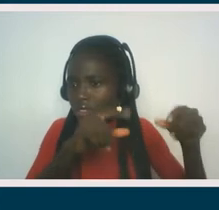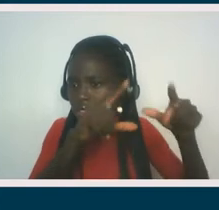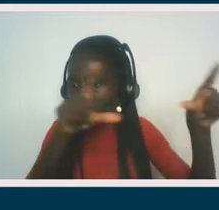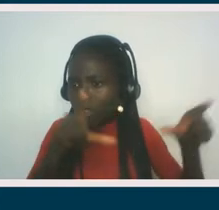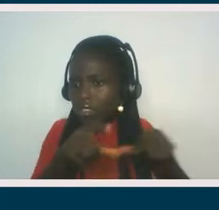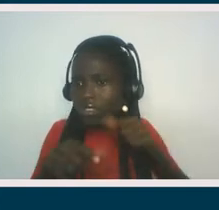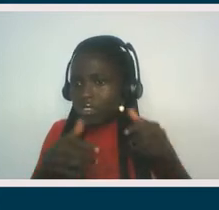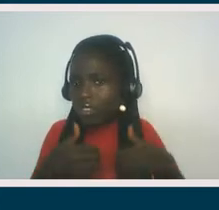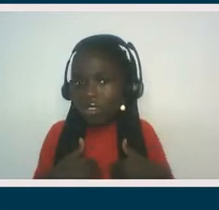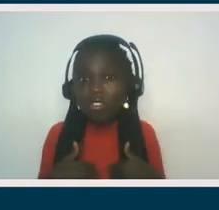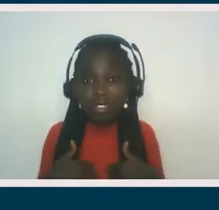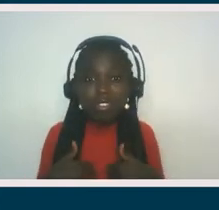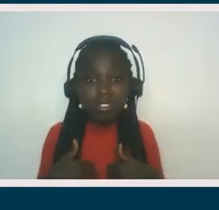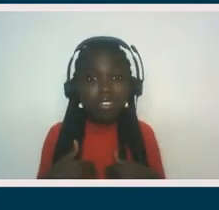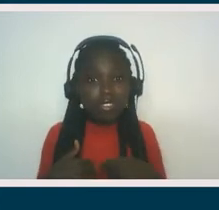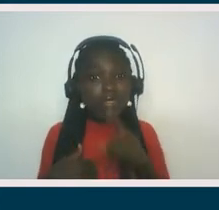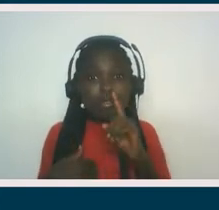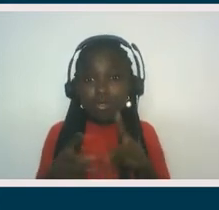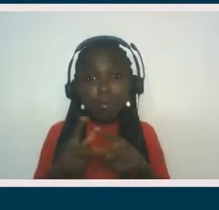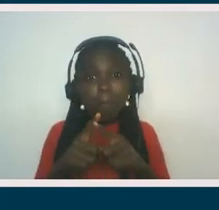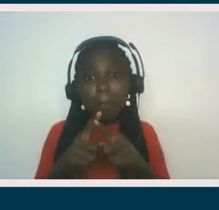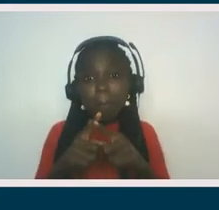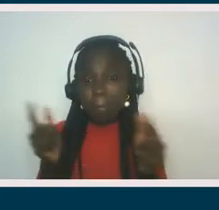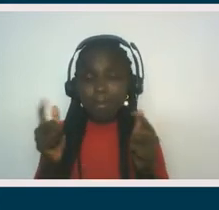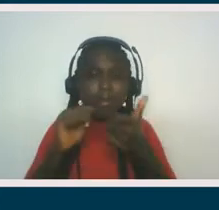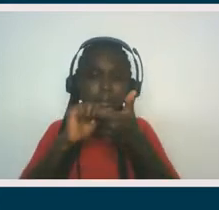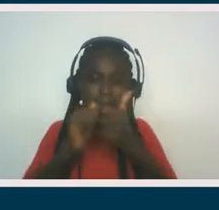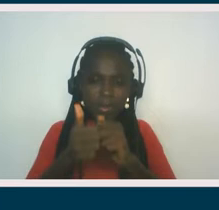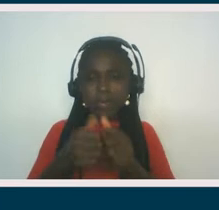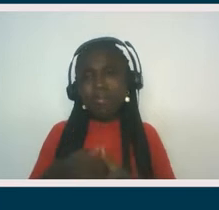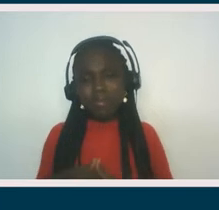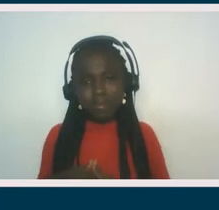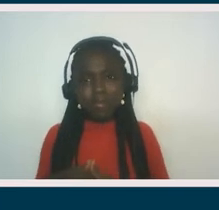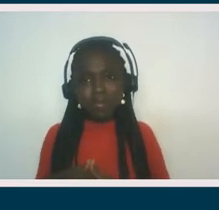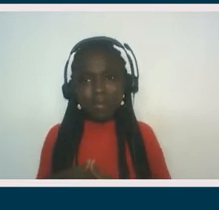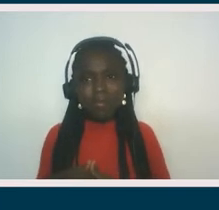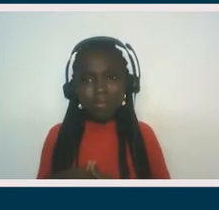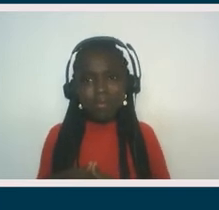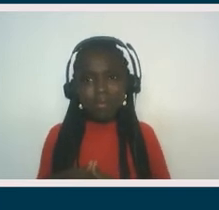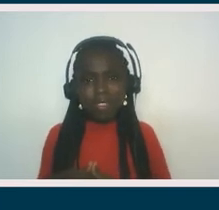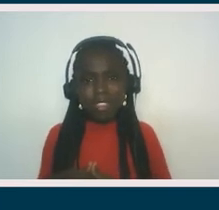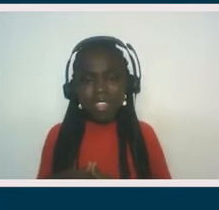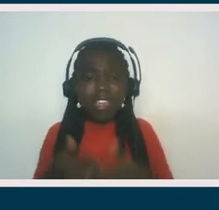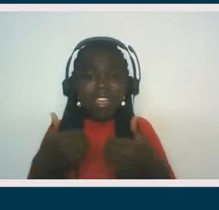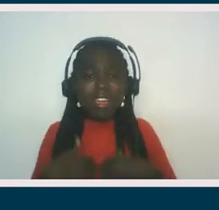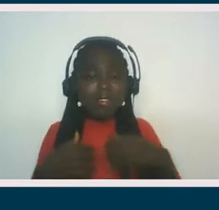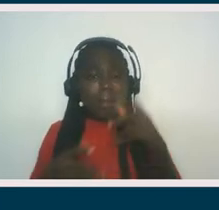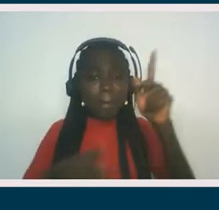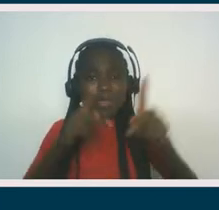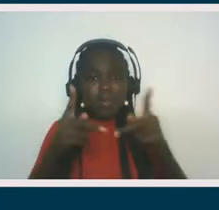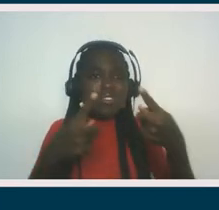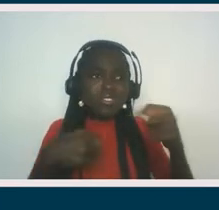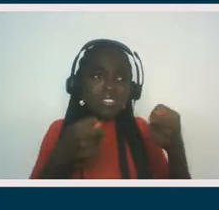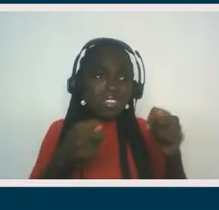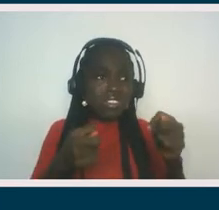last week. I mean, a few weeks ago, there are issues of people who have set up, you know, temporary housing and so on. They're trying to